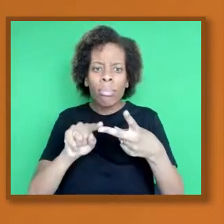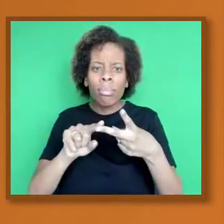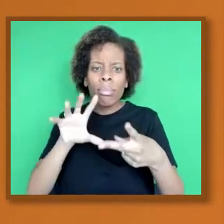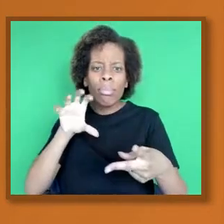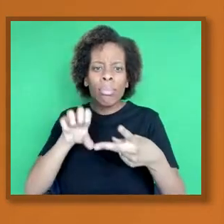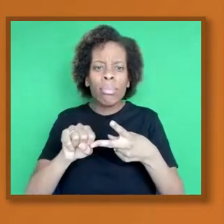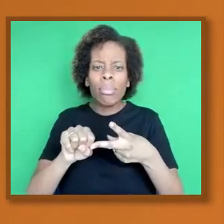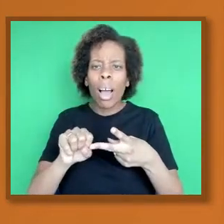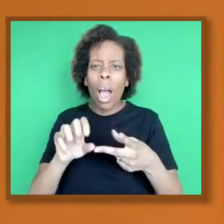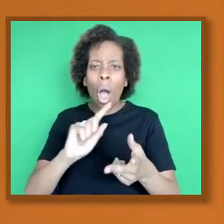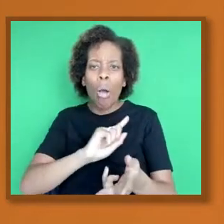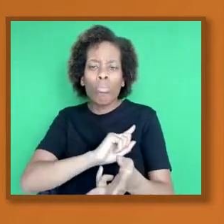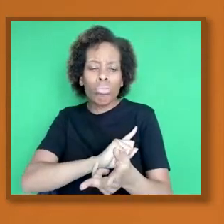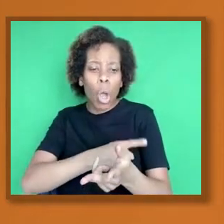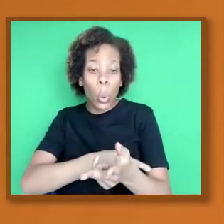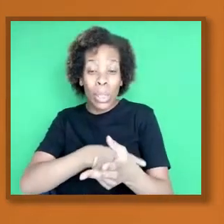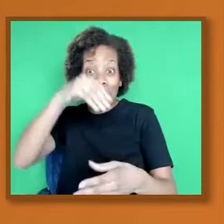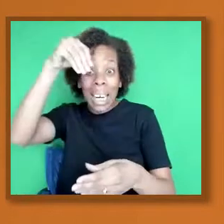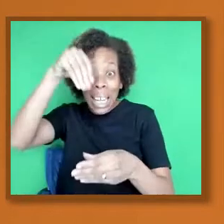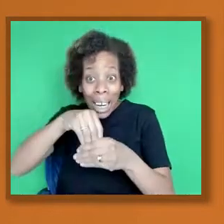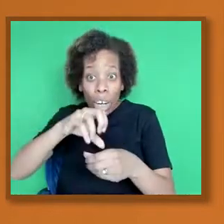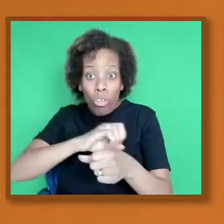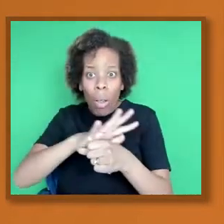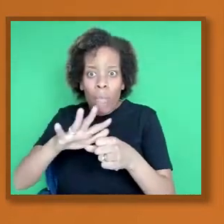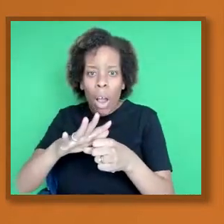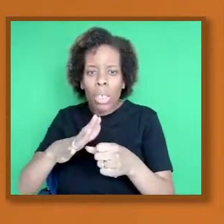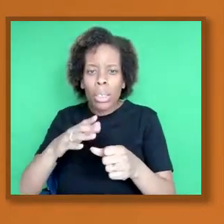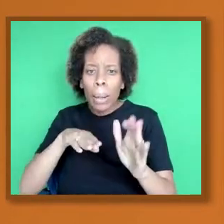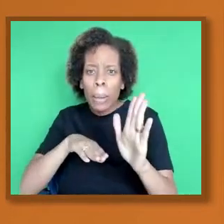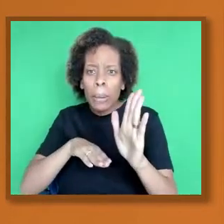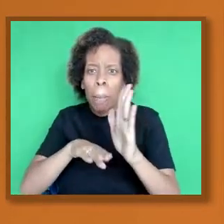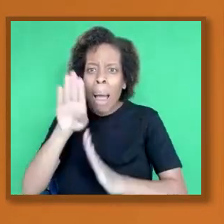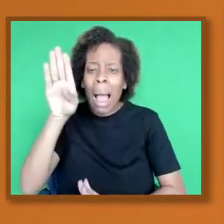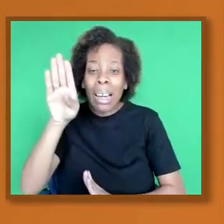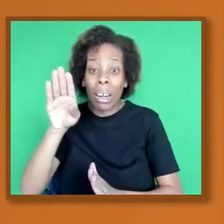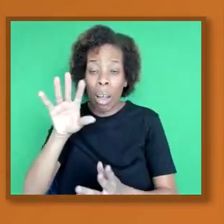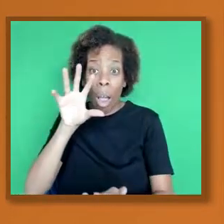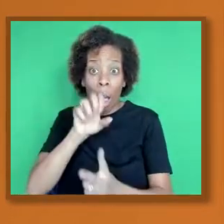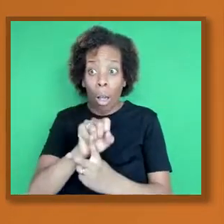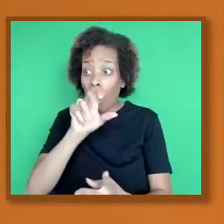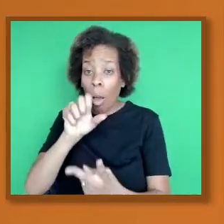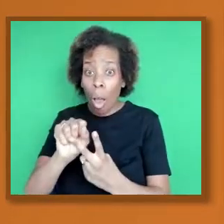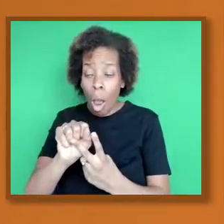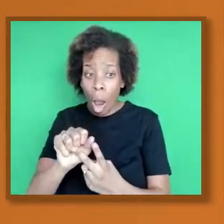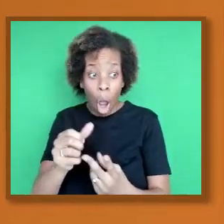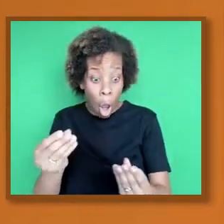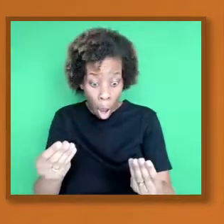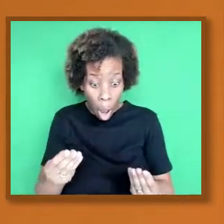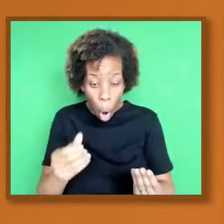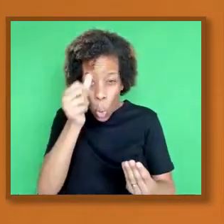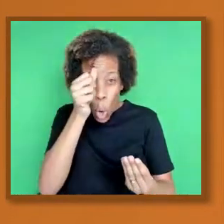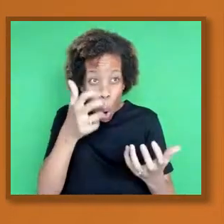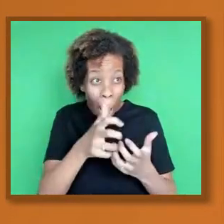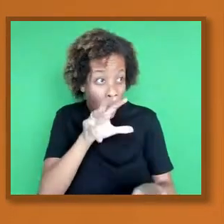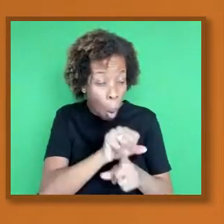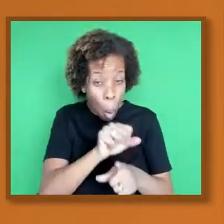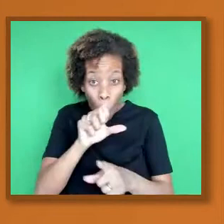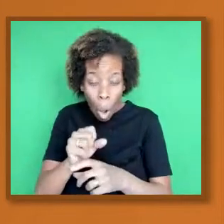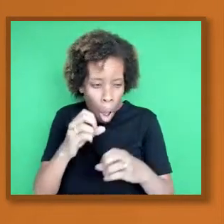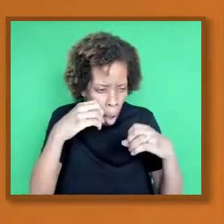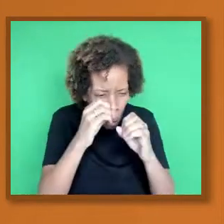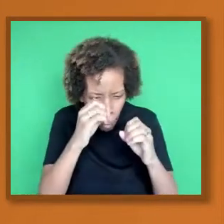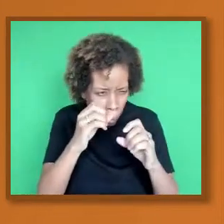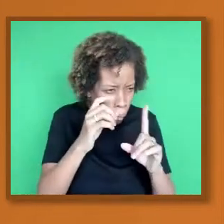combination of better technology, enabling better resources to be found and to be moved on quickly.